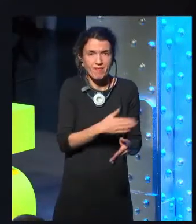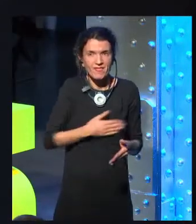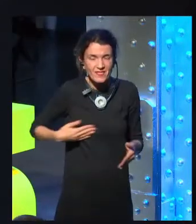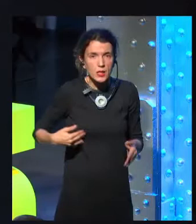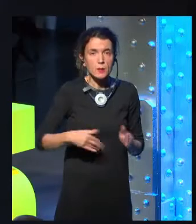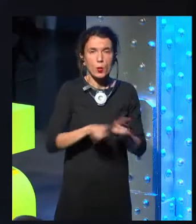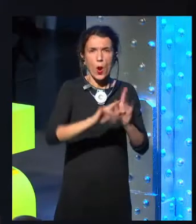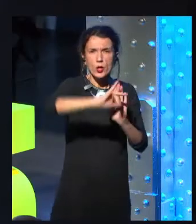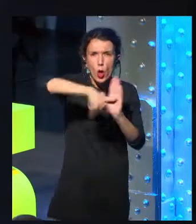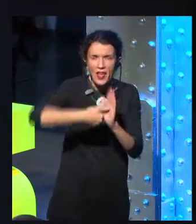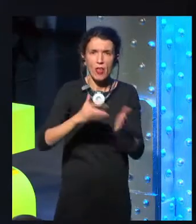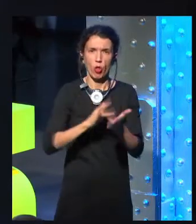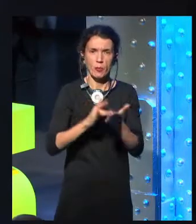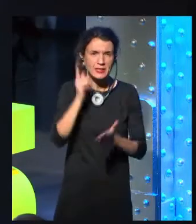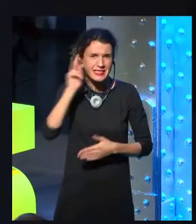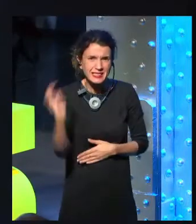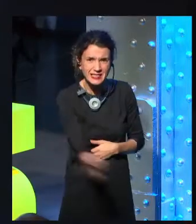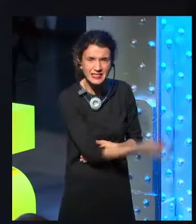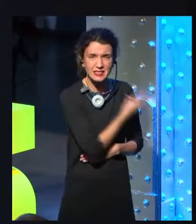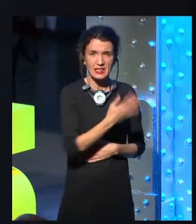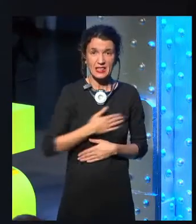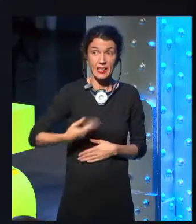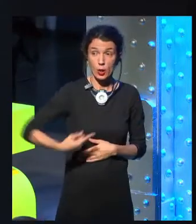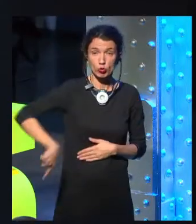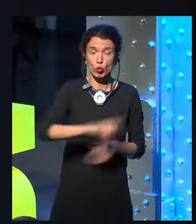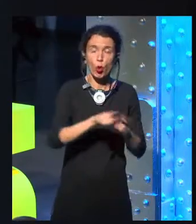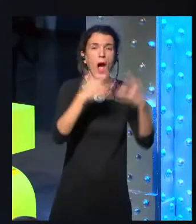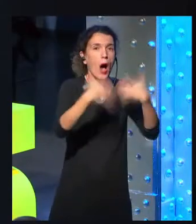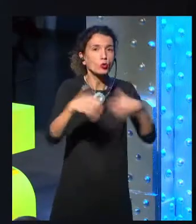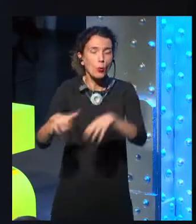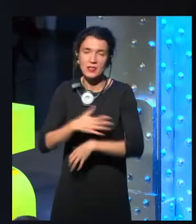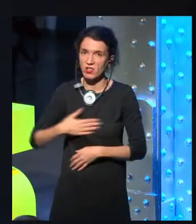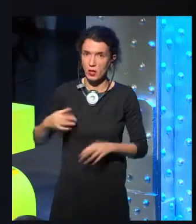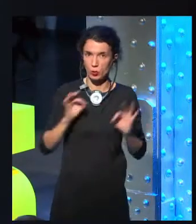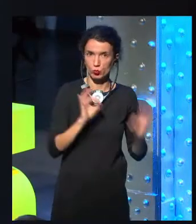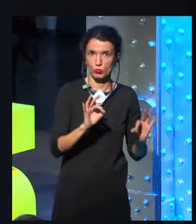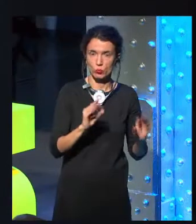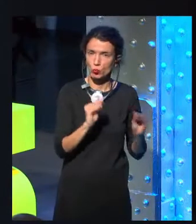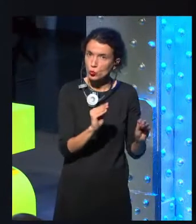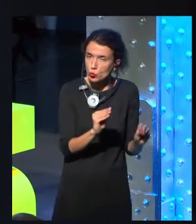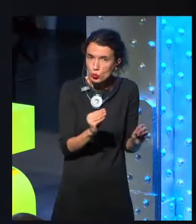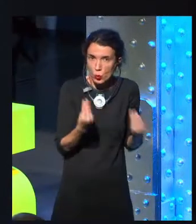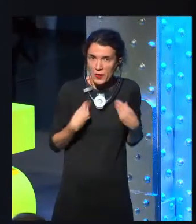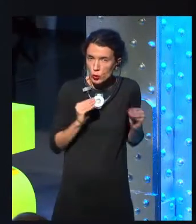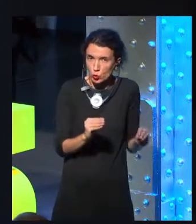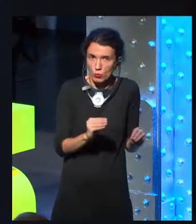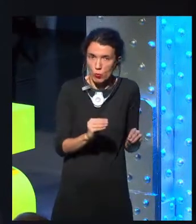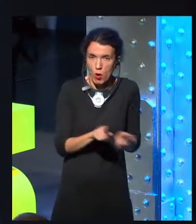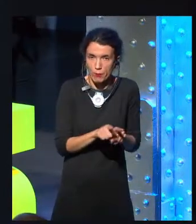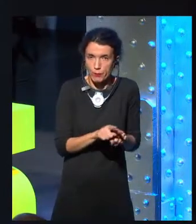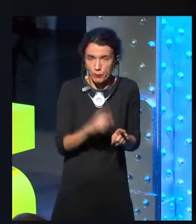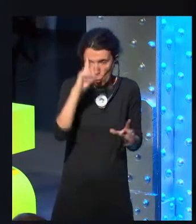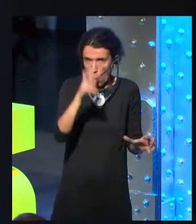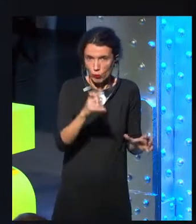to see a society where we have so few people having children because there's no money to do it that we have to have